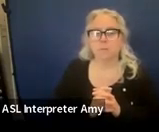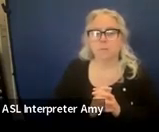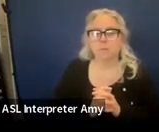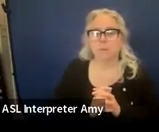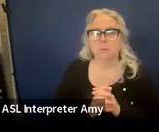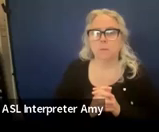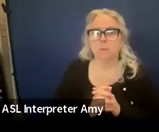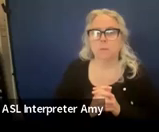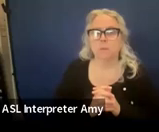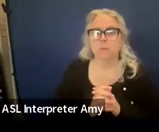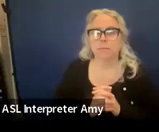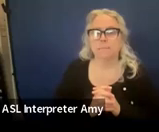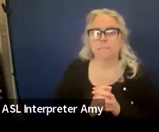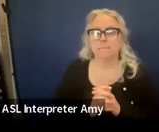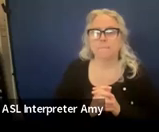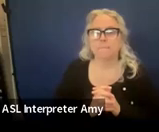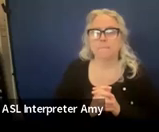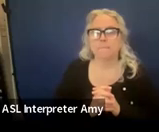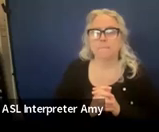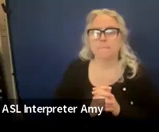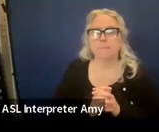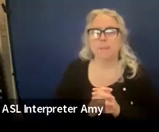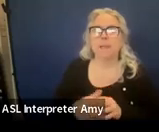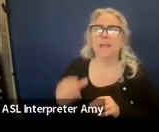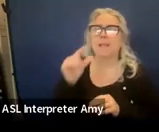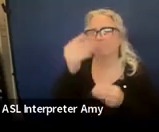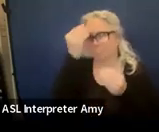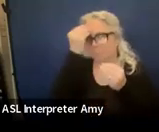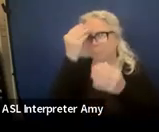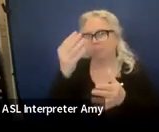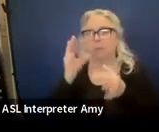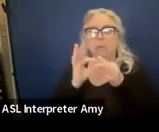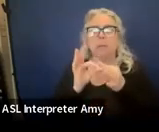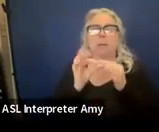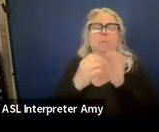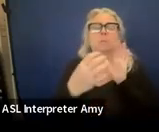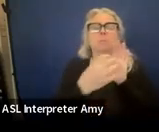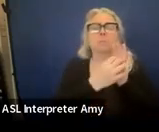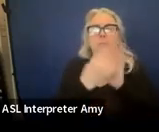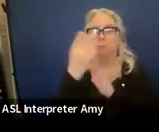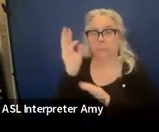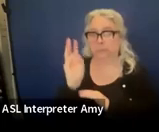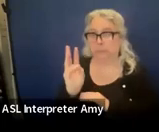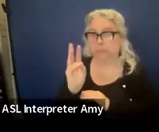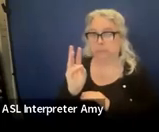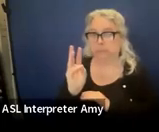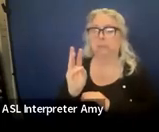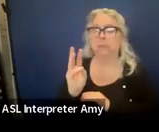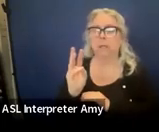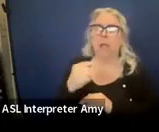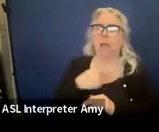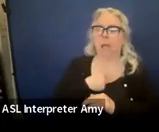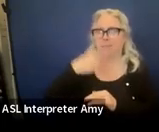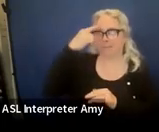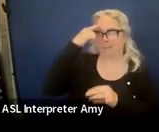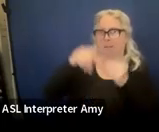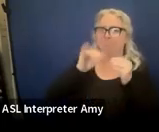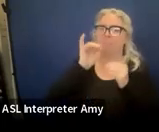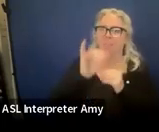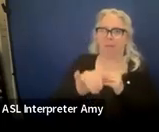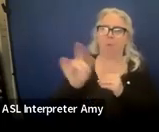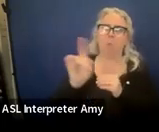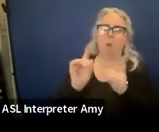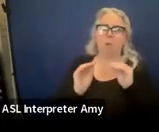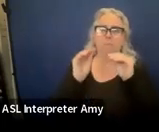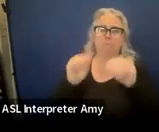And then just a little information about Section 6, we really think about this, or I do, I think about this as where you put